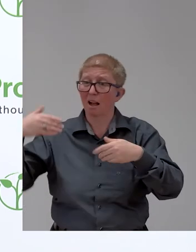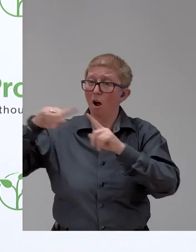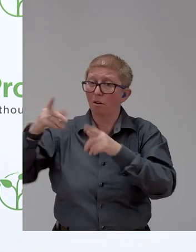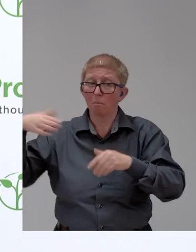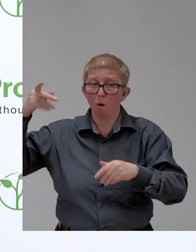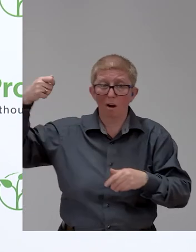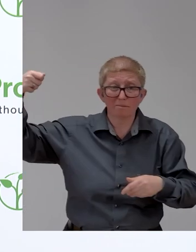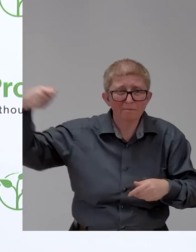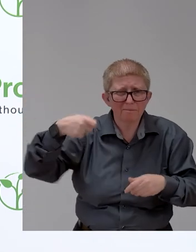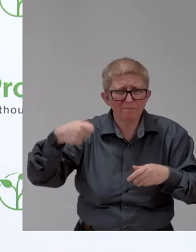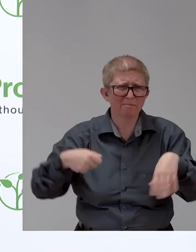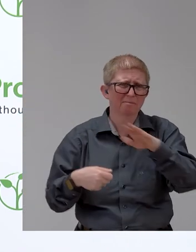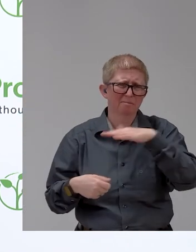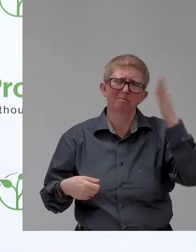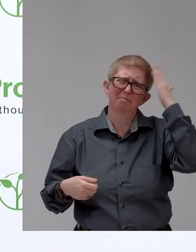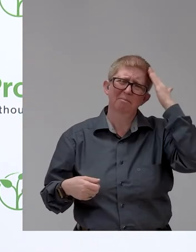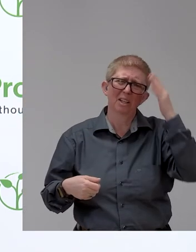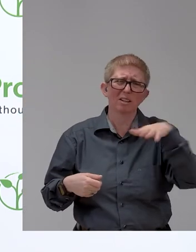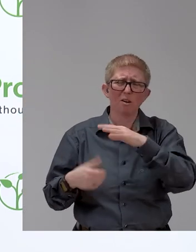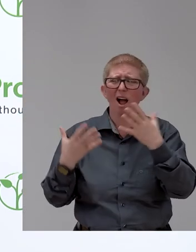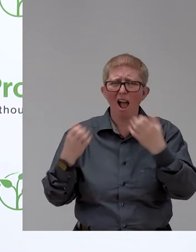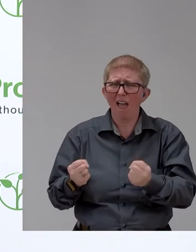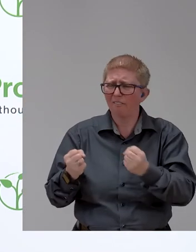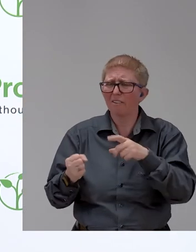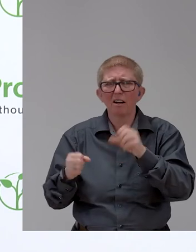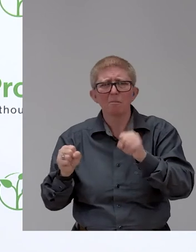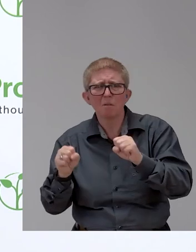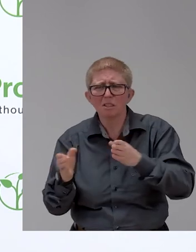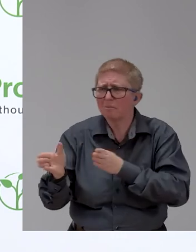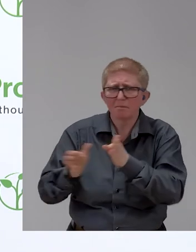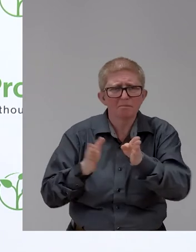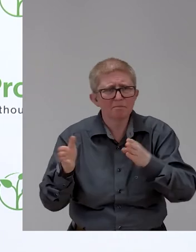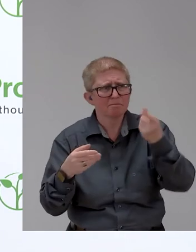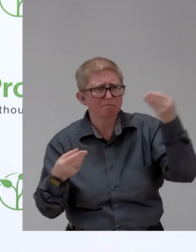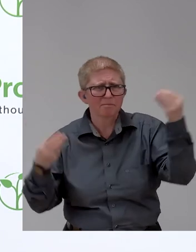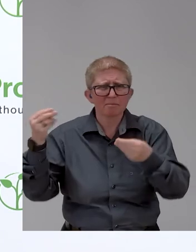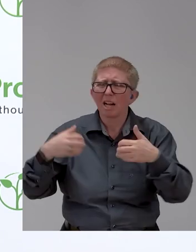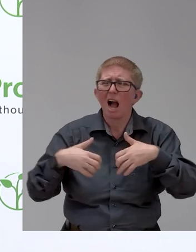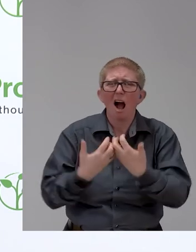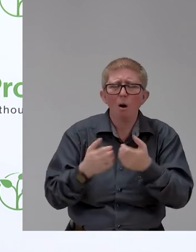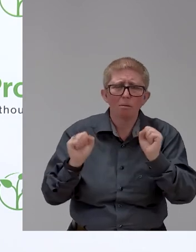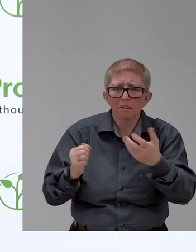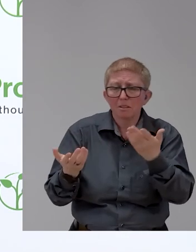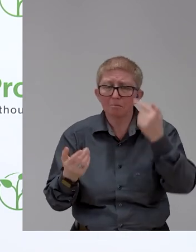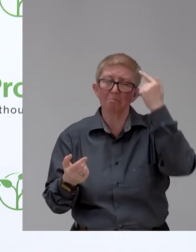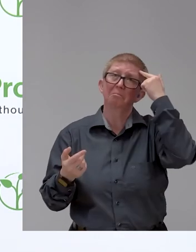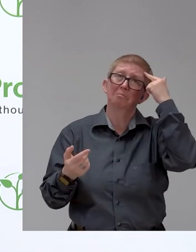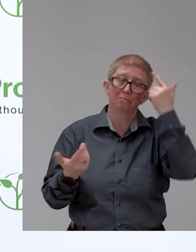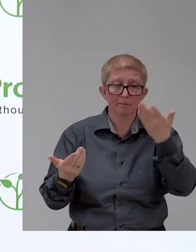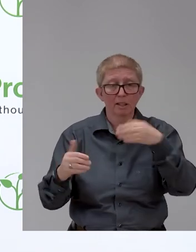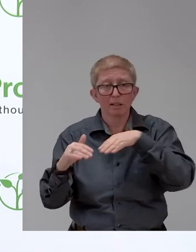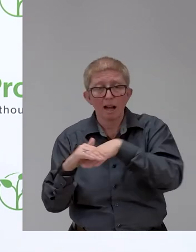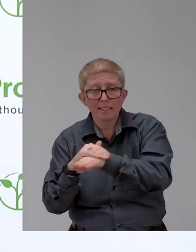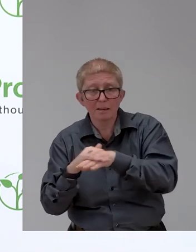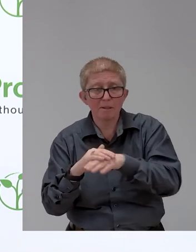that exist, but what would be your approach? What would be your advice? How to create those system change? How to make the